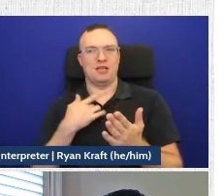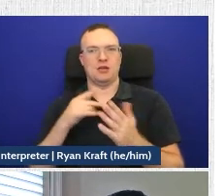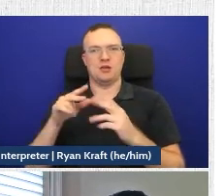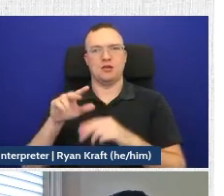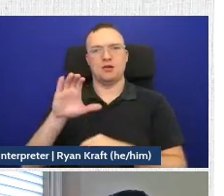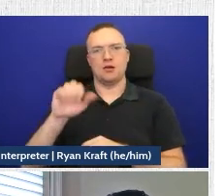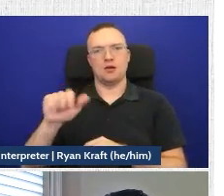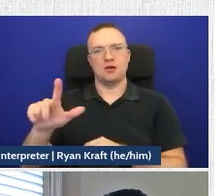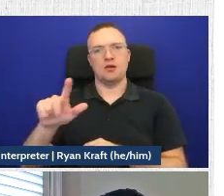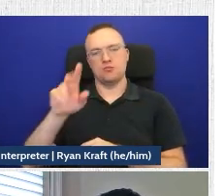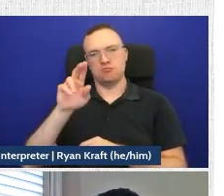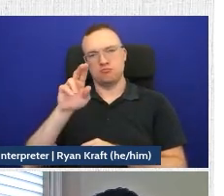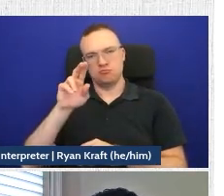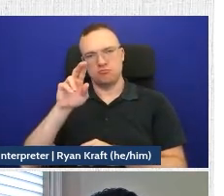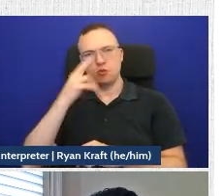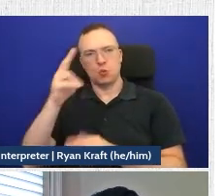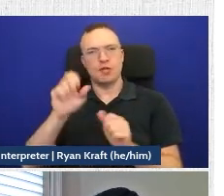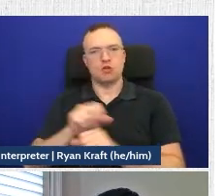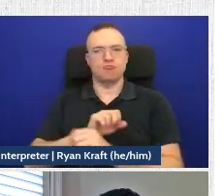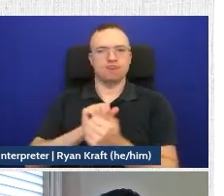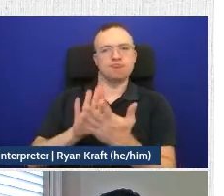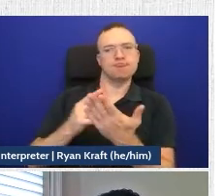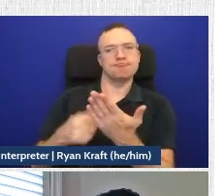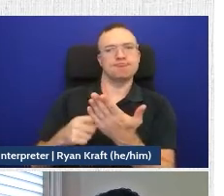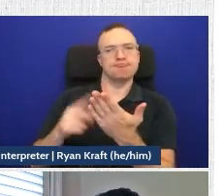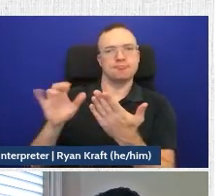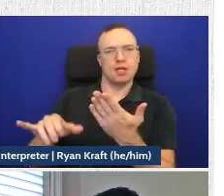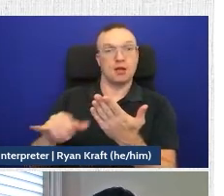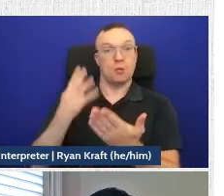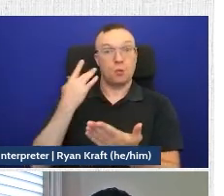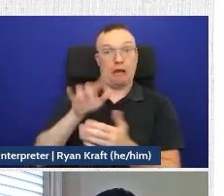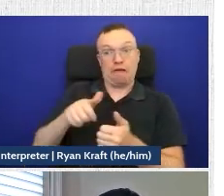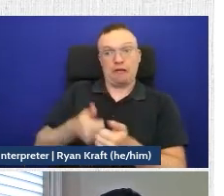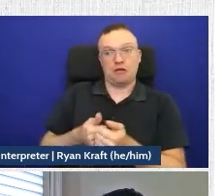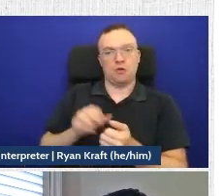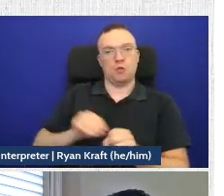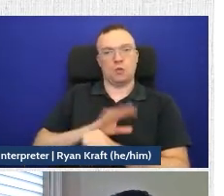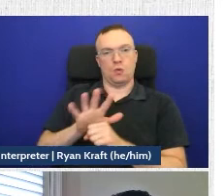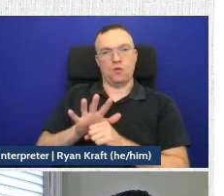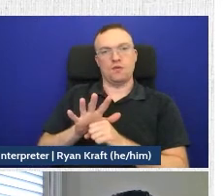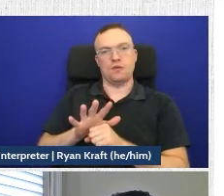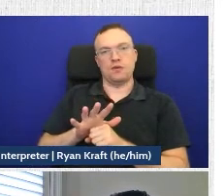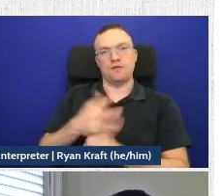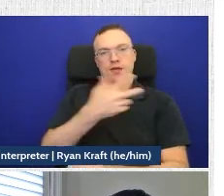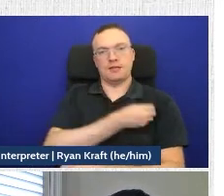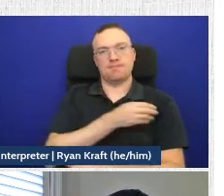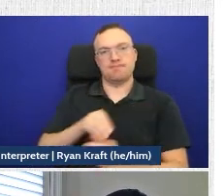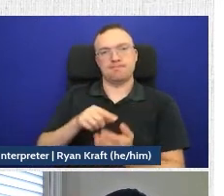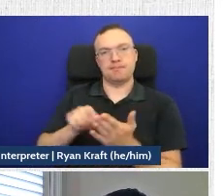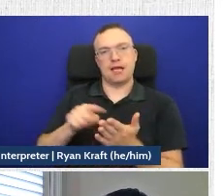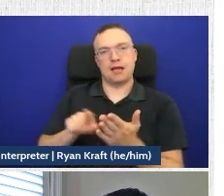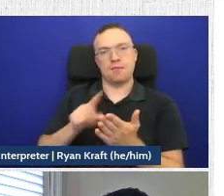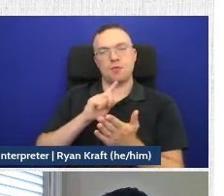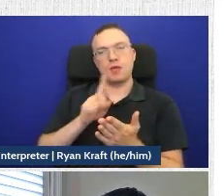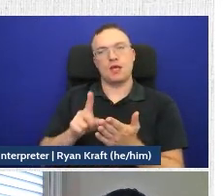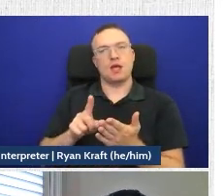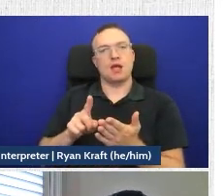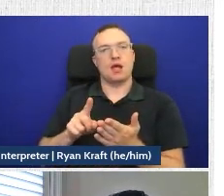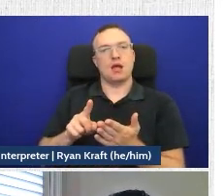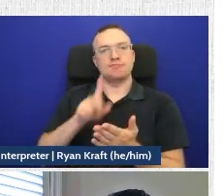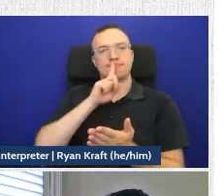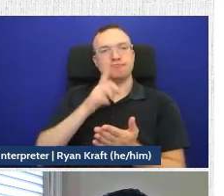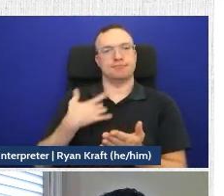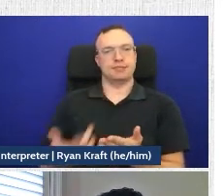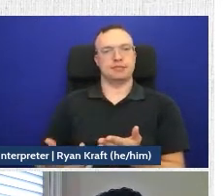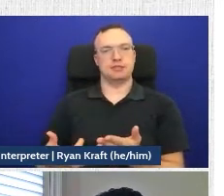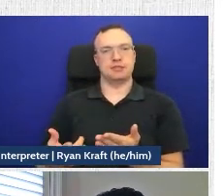lab was uniquely placed to address. The reason for this is that COVID-19 vaccine compensation is really a not talked about issue, but an